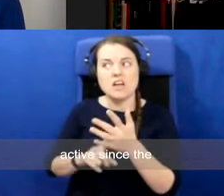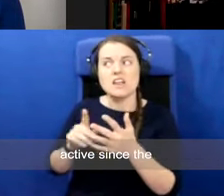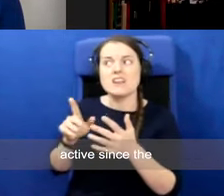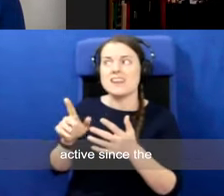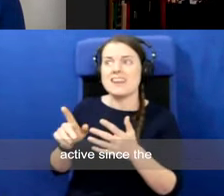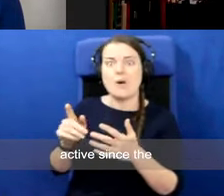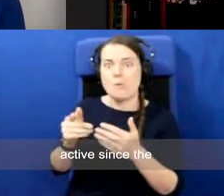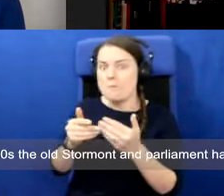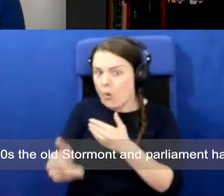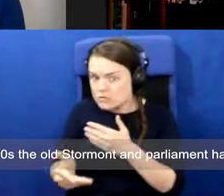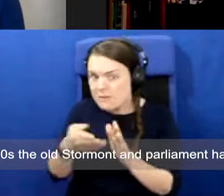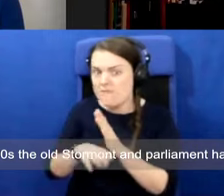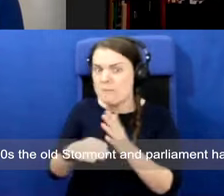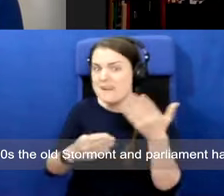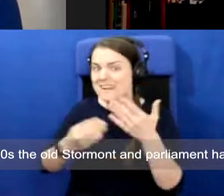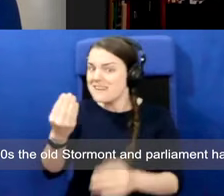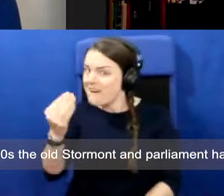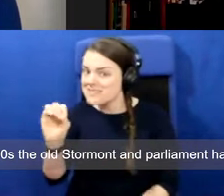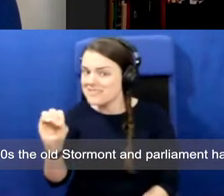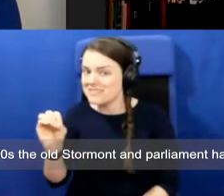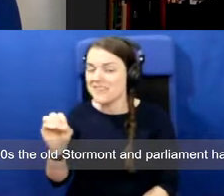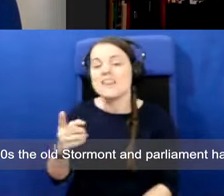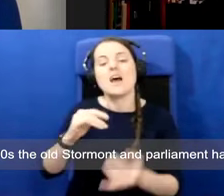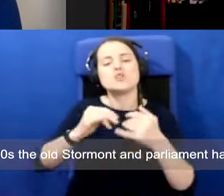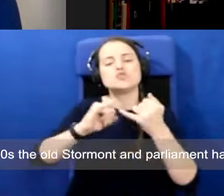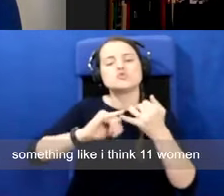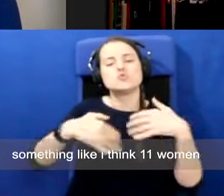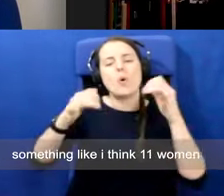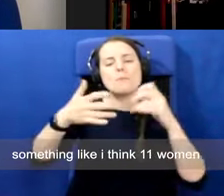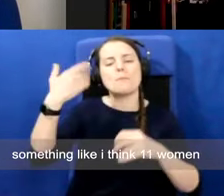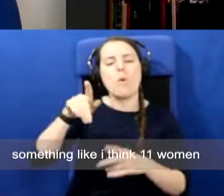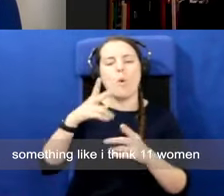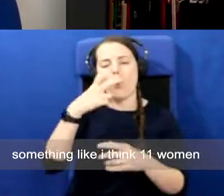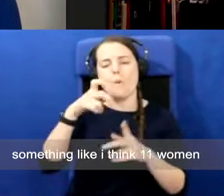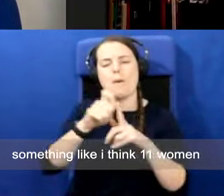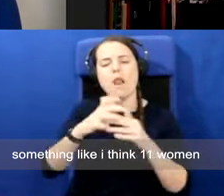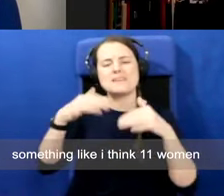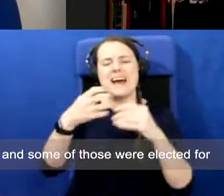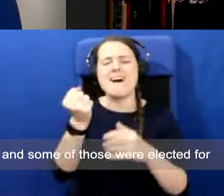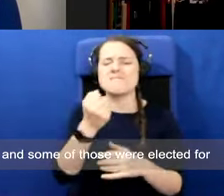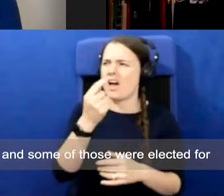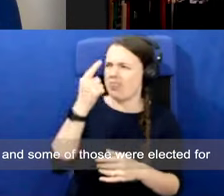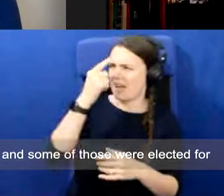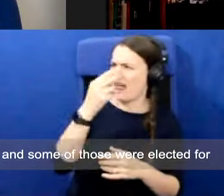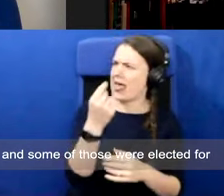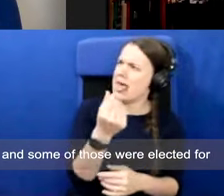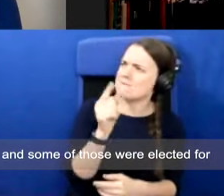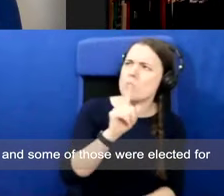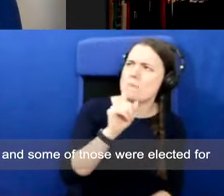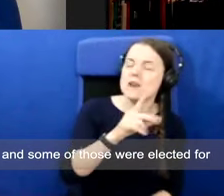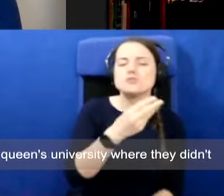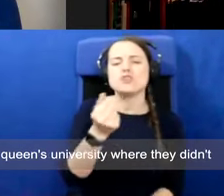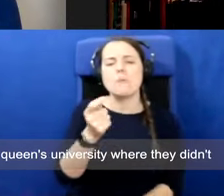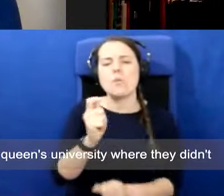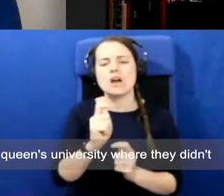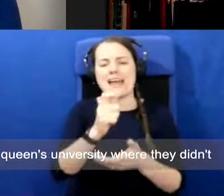1990s. The old storm in Parliament had something like, I think, 11 women. And some of those were elected for Queen's University